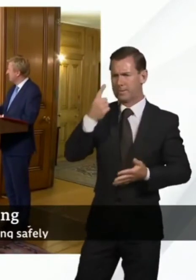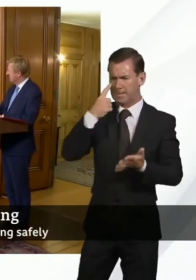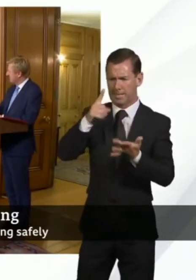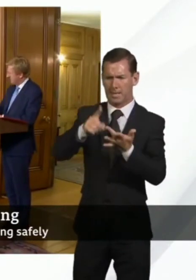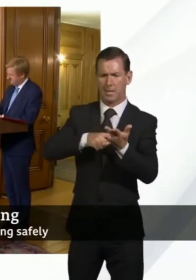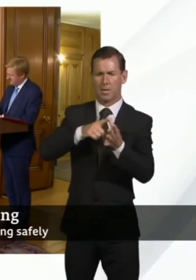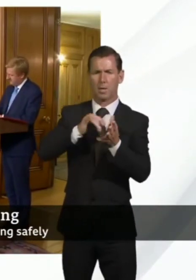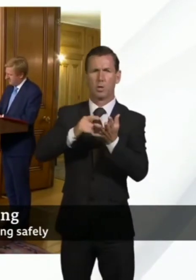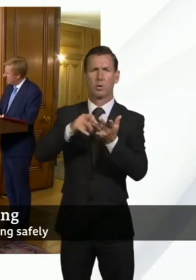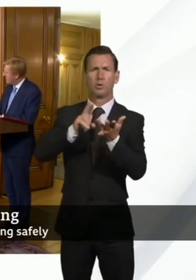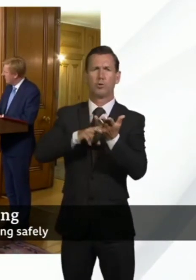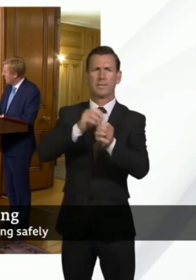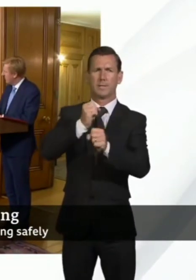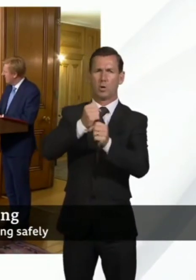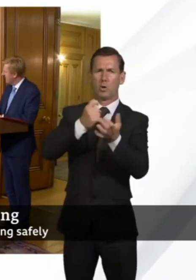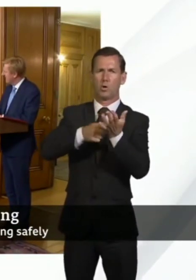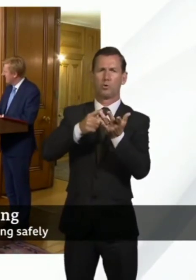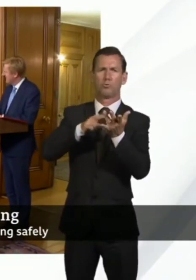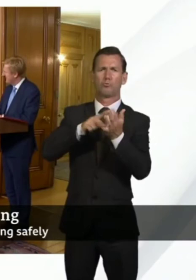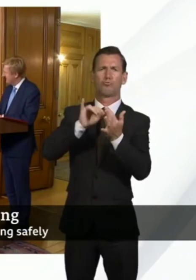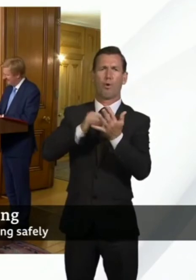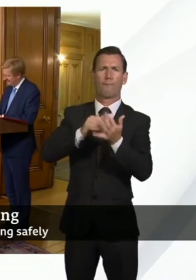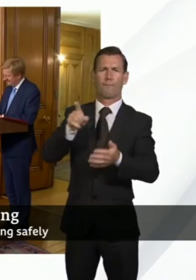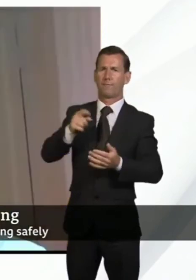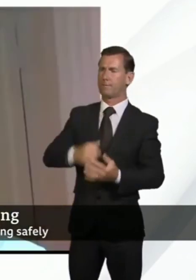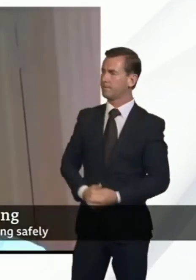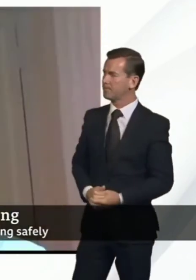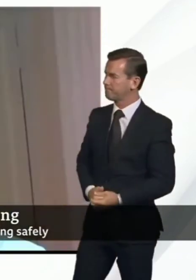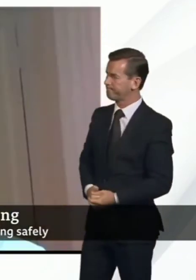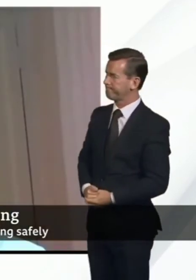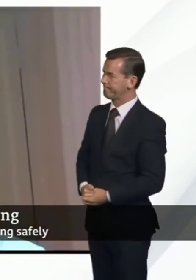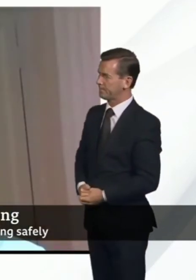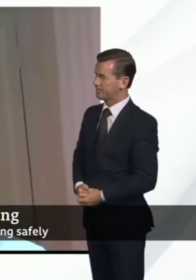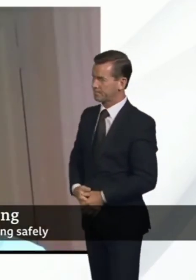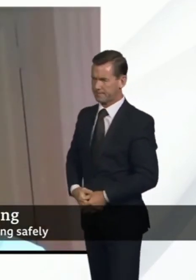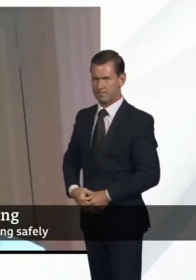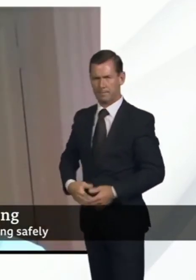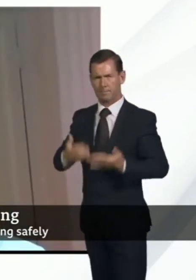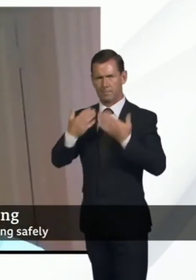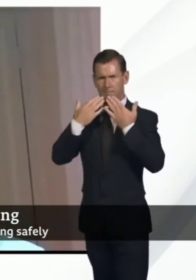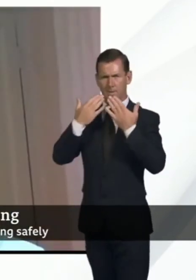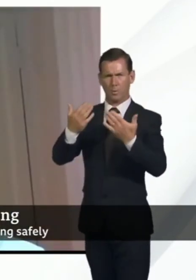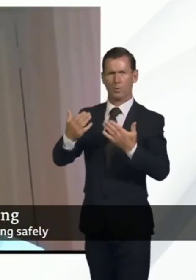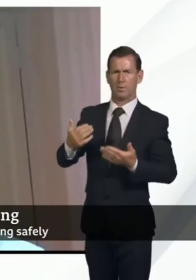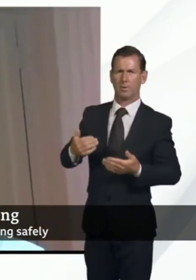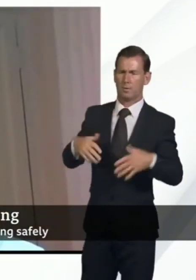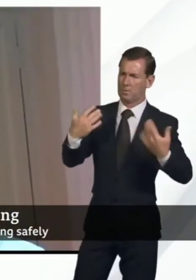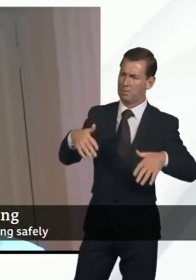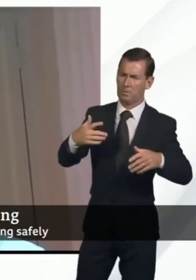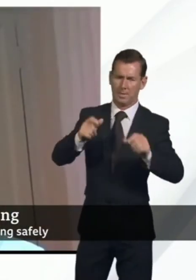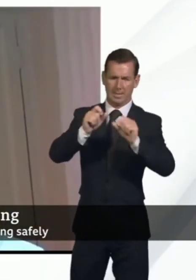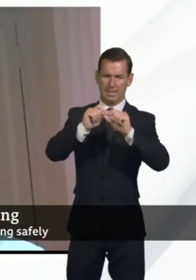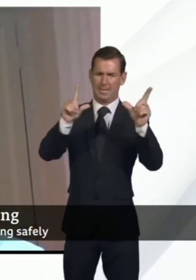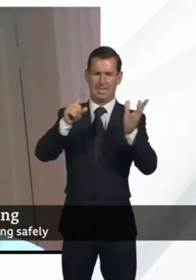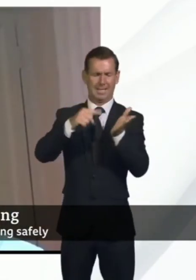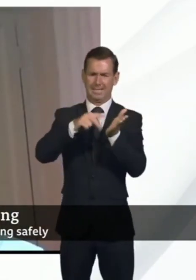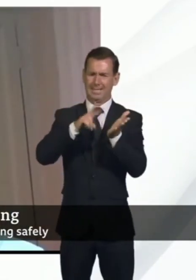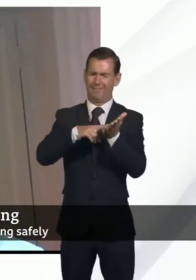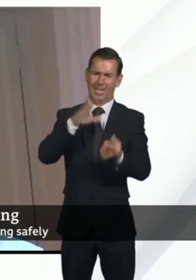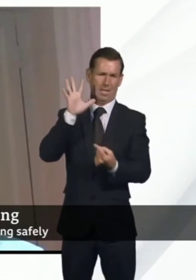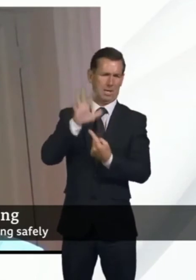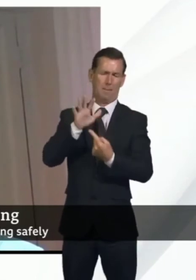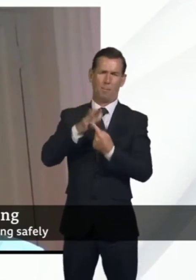from the Daily Mail. Thanks. Mr. Dabin the TV the TV has been a lifeline for lots of older people